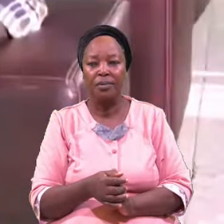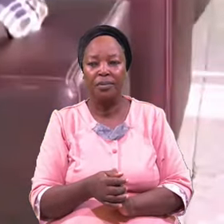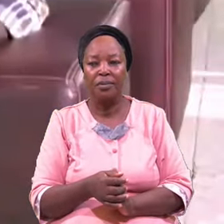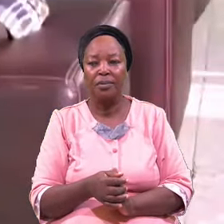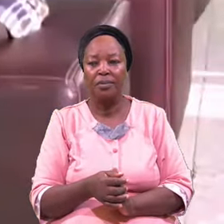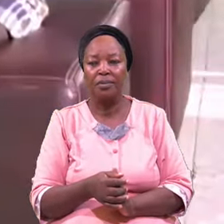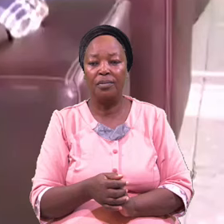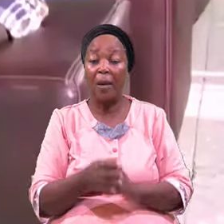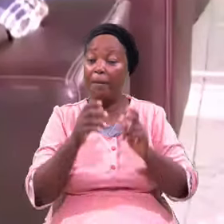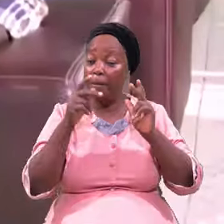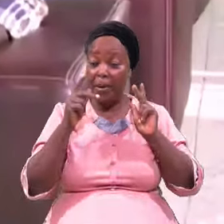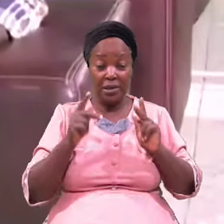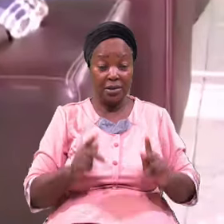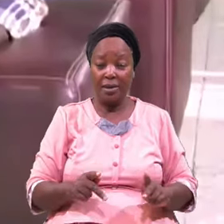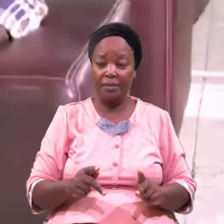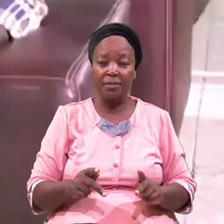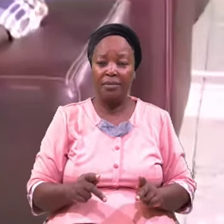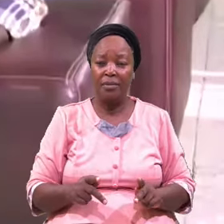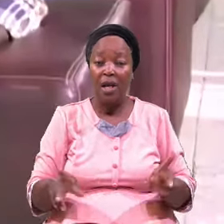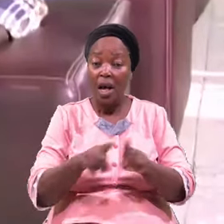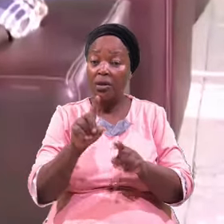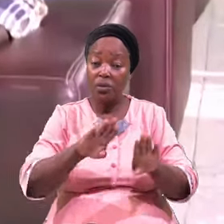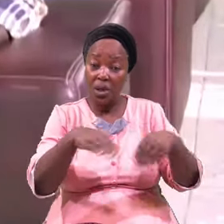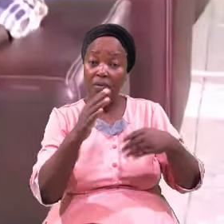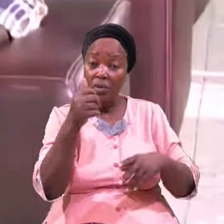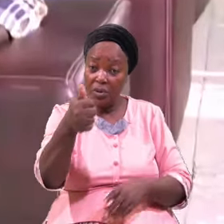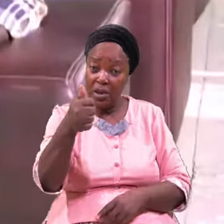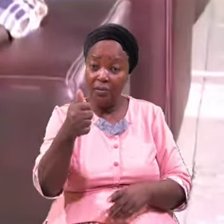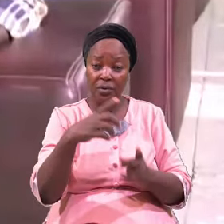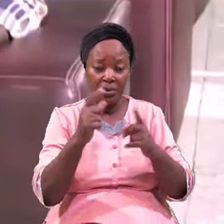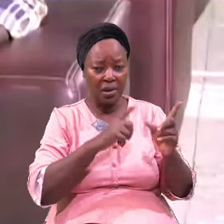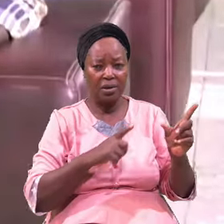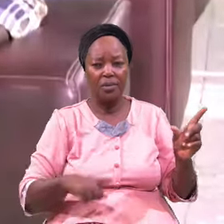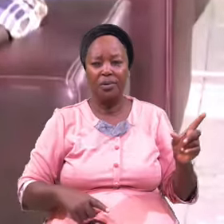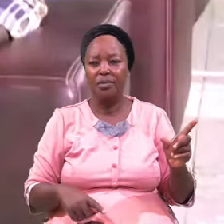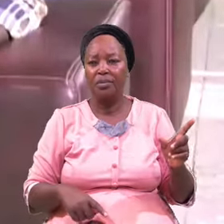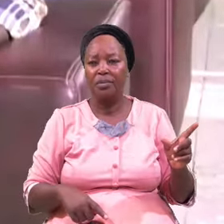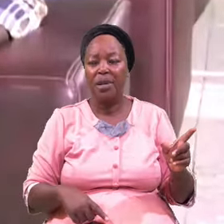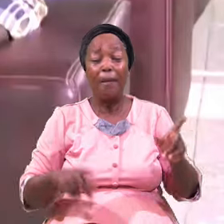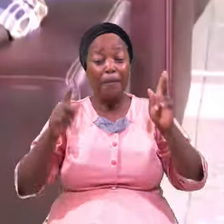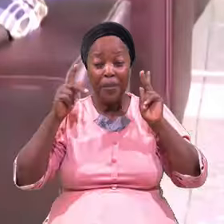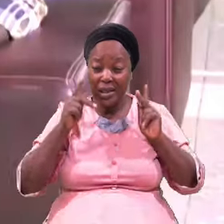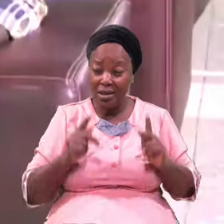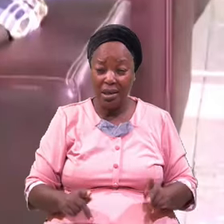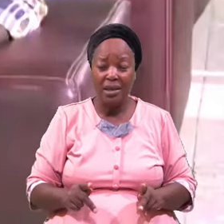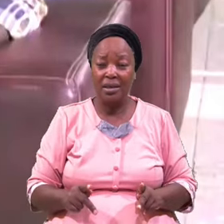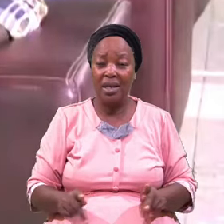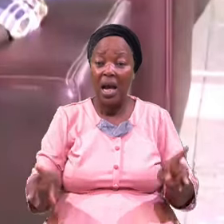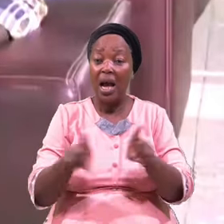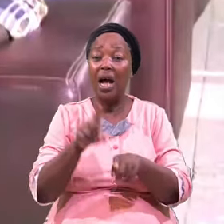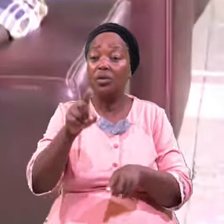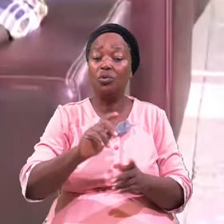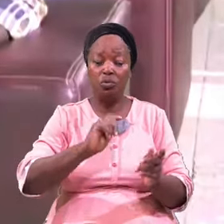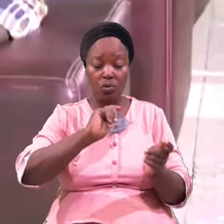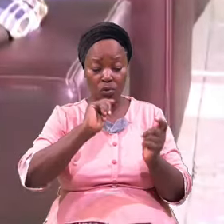Personal As You Give Yourself To The Lord Personal As You Turn